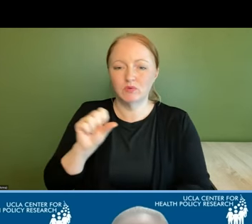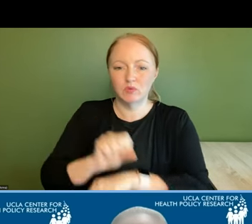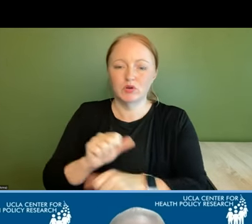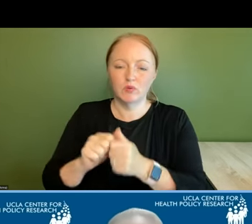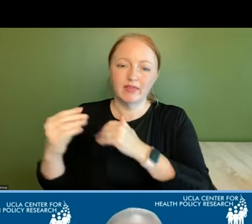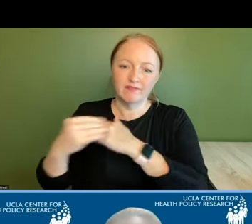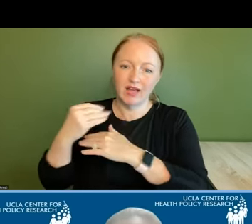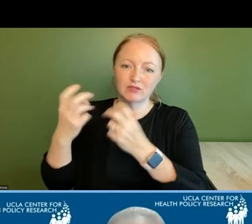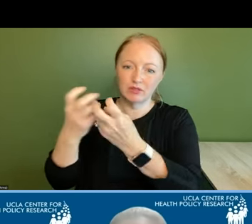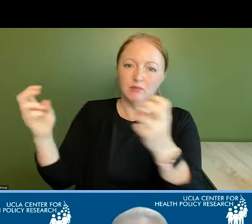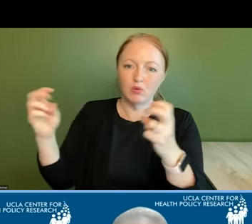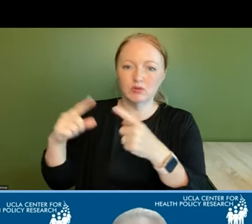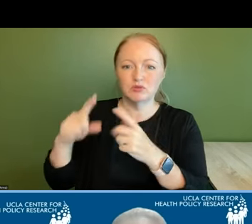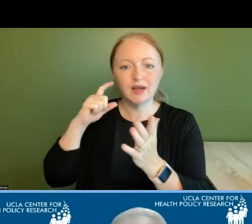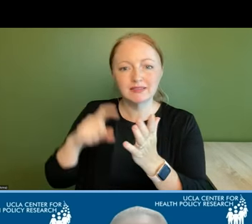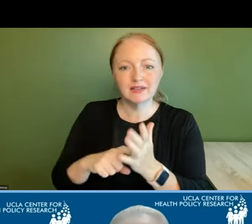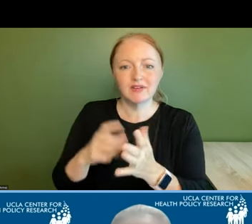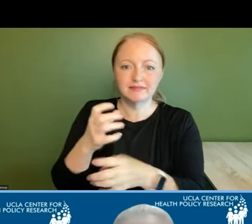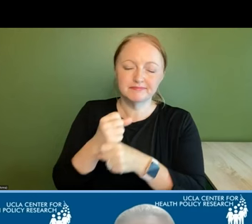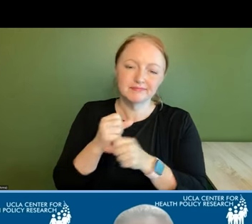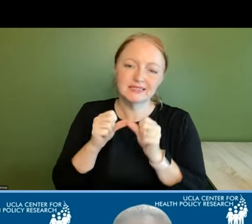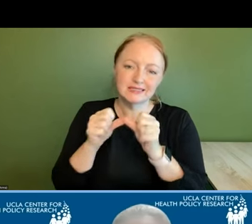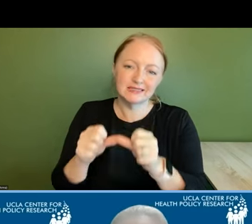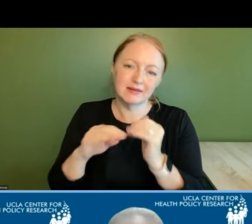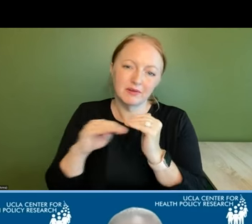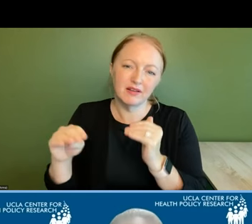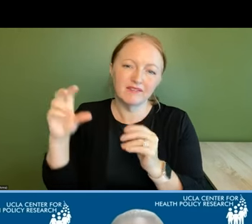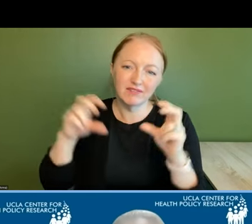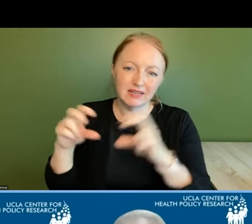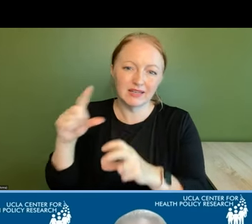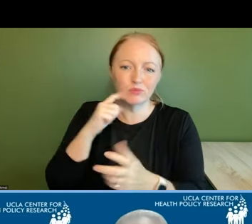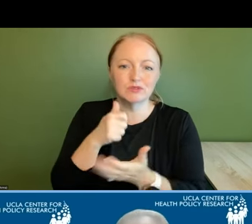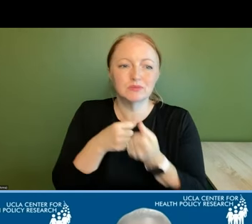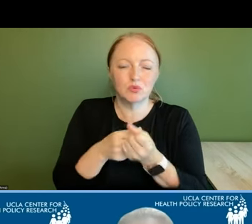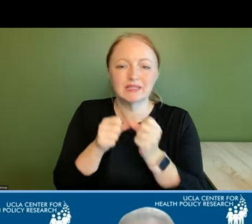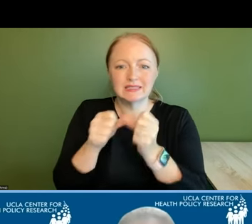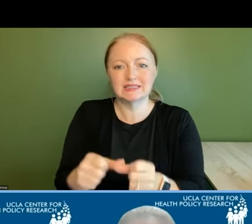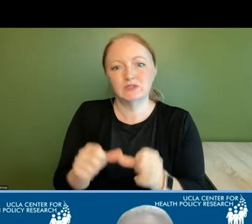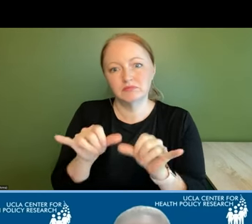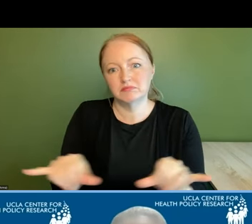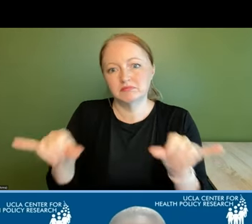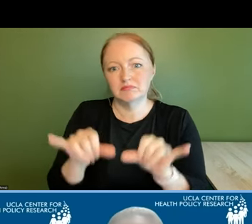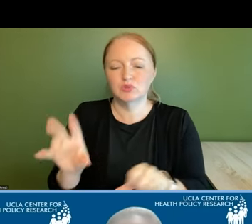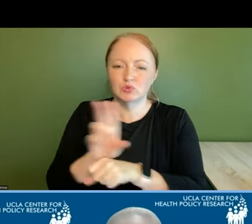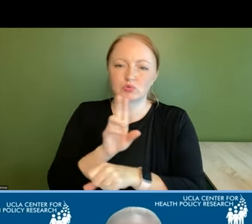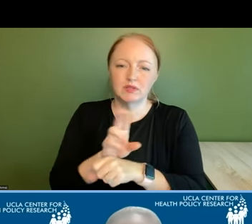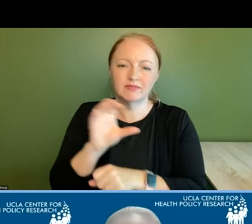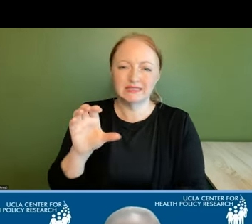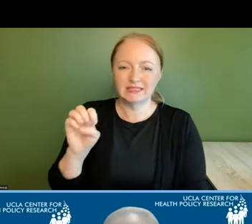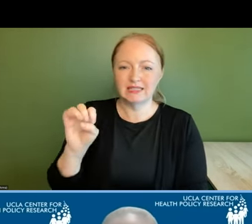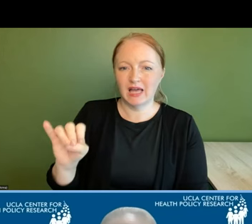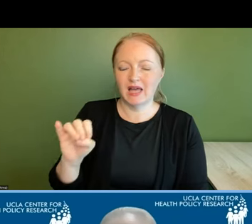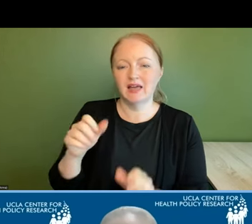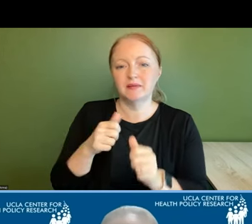advisory board to identify and secure sustainable sources of funding that will support the continued and consistent use of the cei by